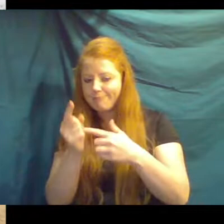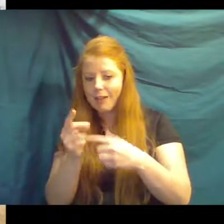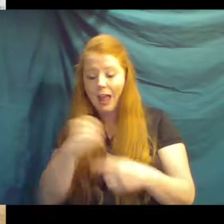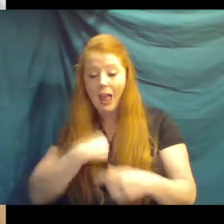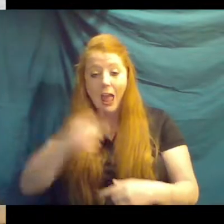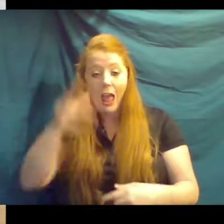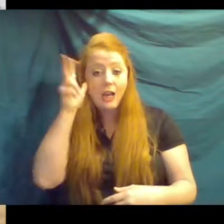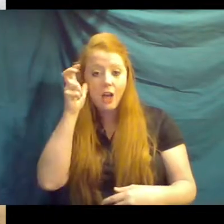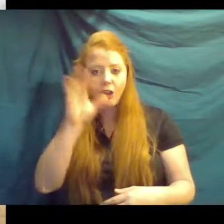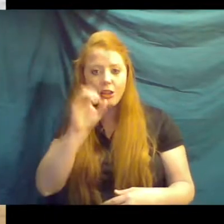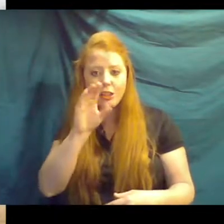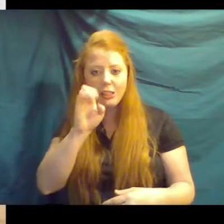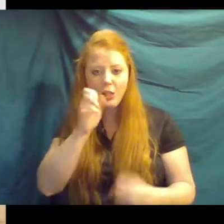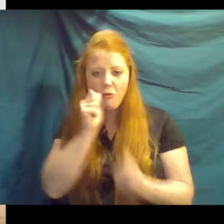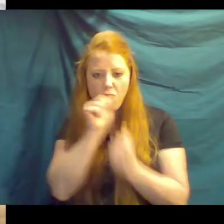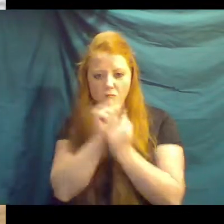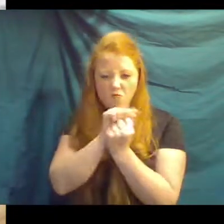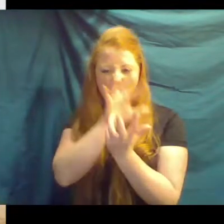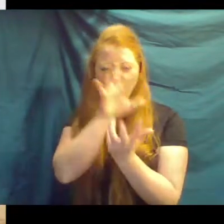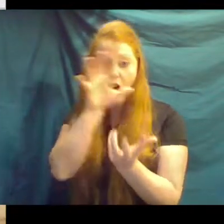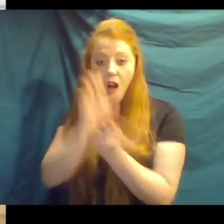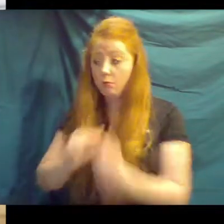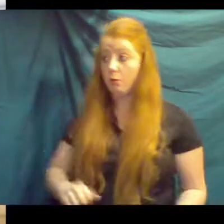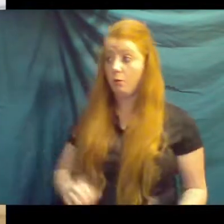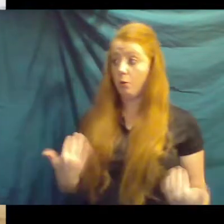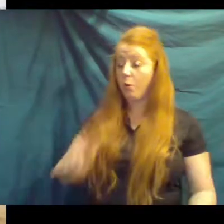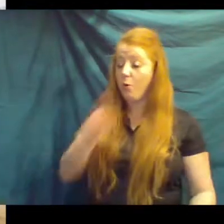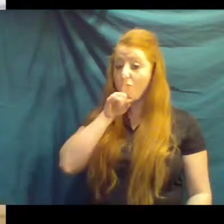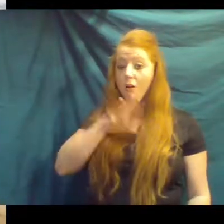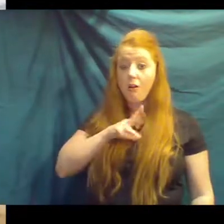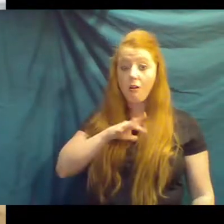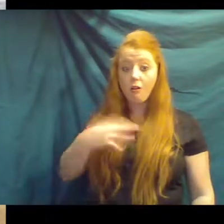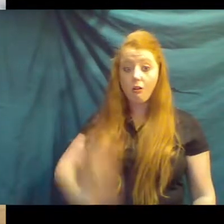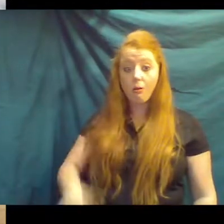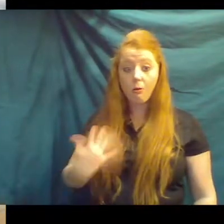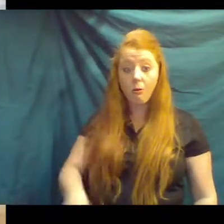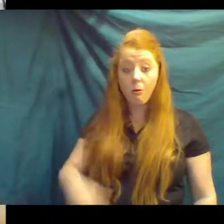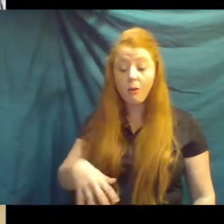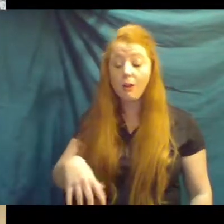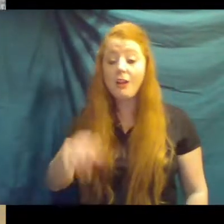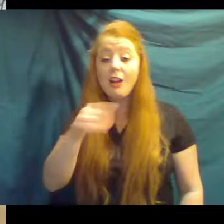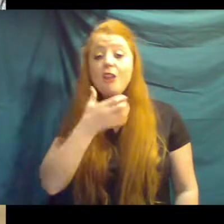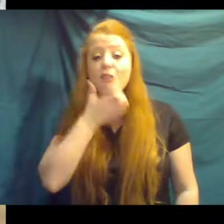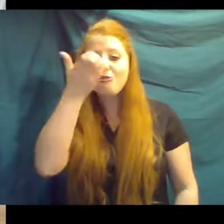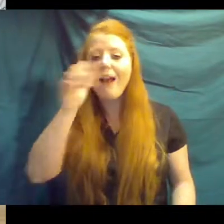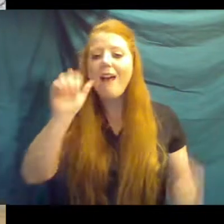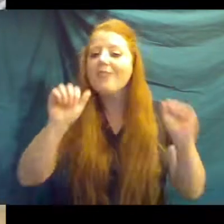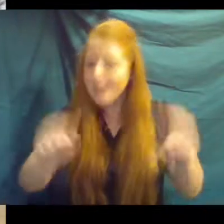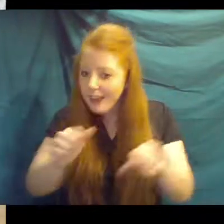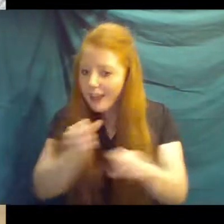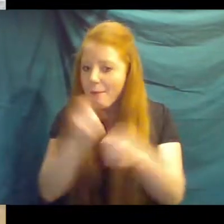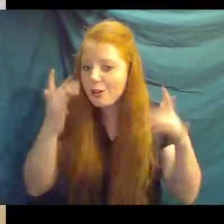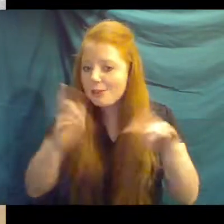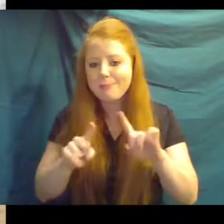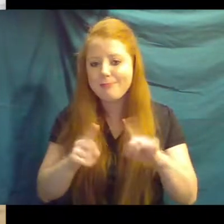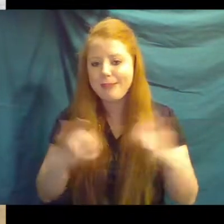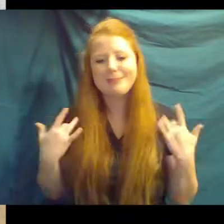Cece roar and it was incredible. So yes, giraffe can make noises, but they typically do not.